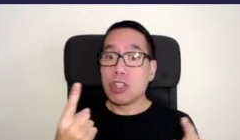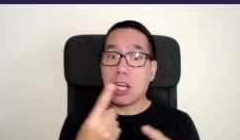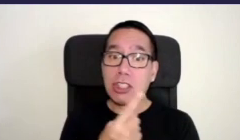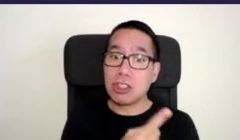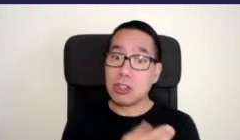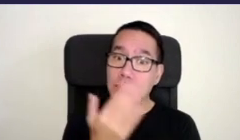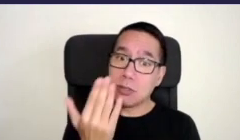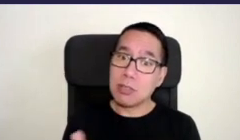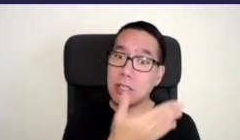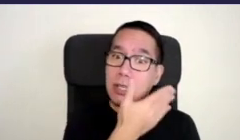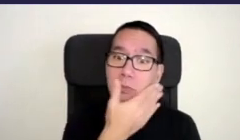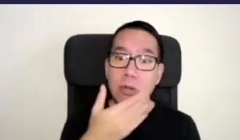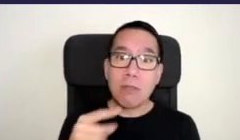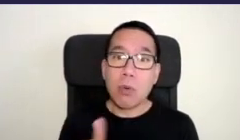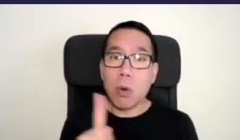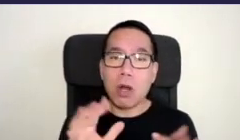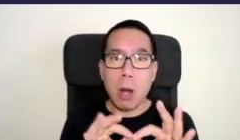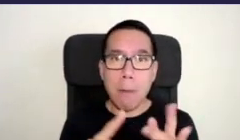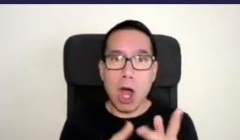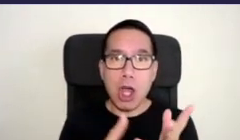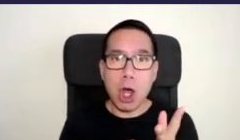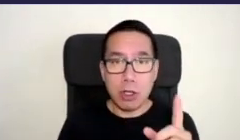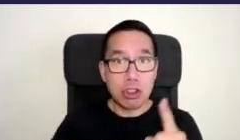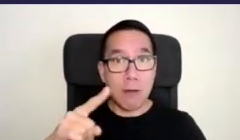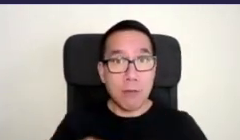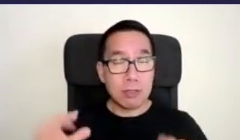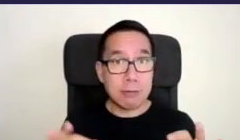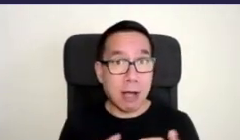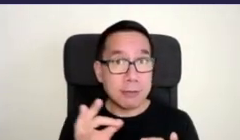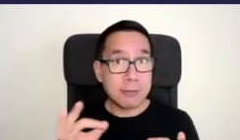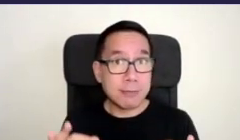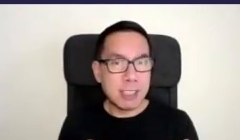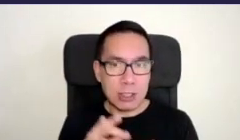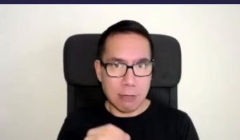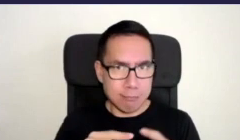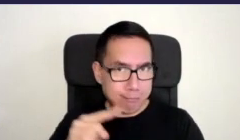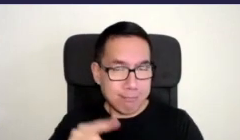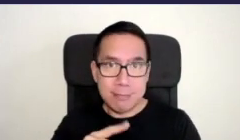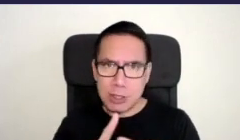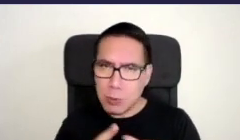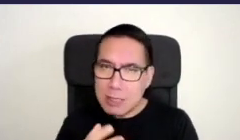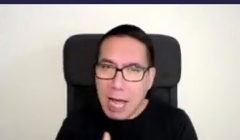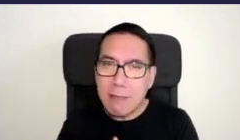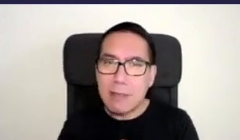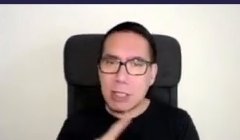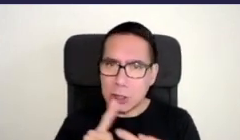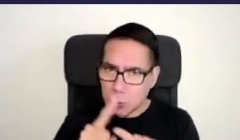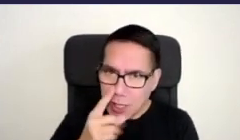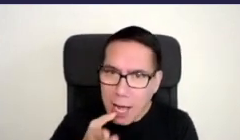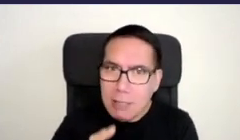a beautiful biodiverse garden that is still safe that it's still accessible that's still looking after the trees